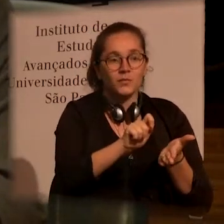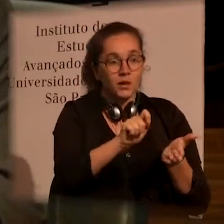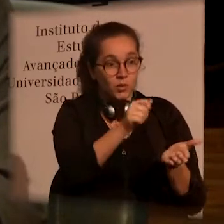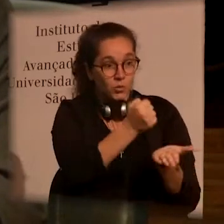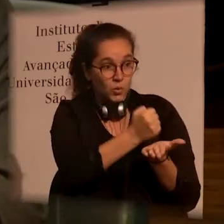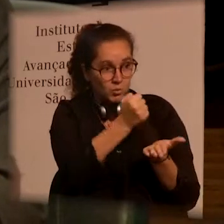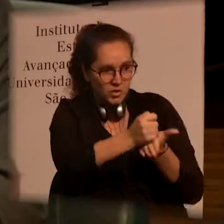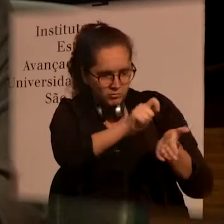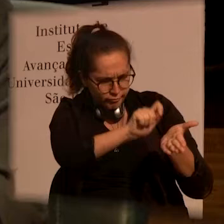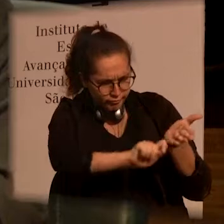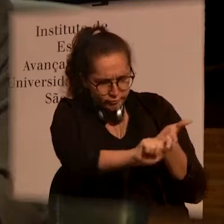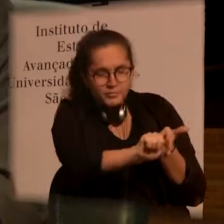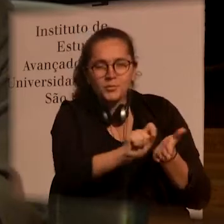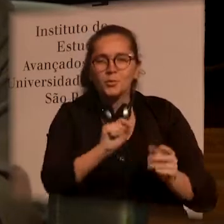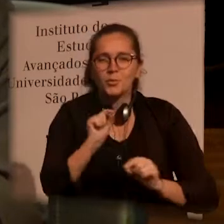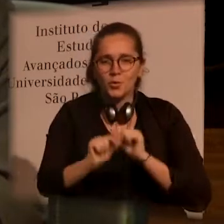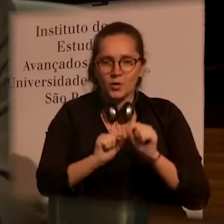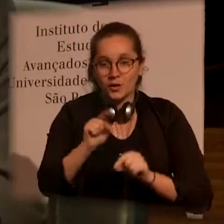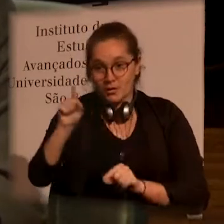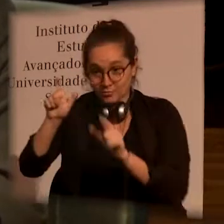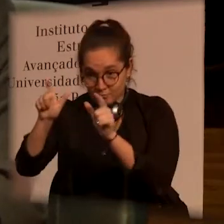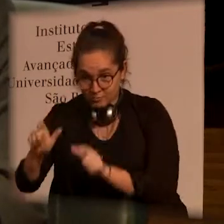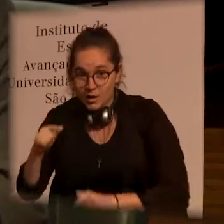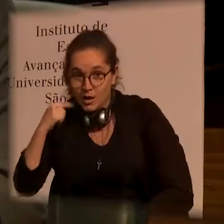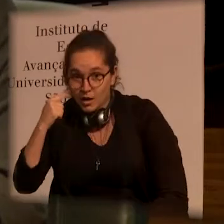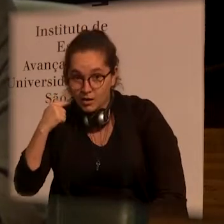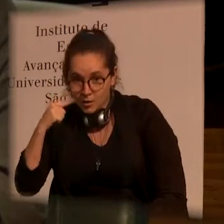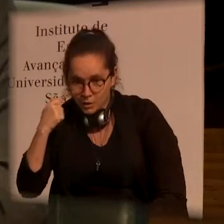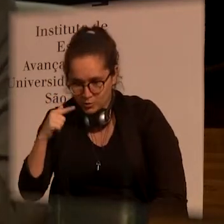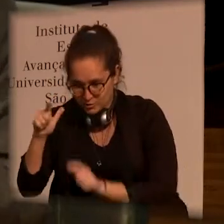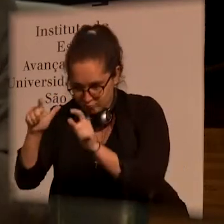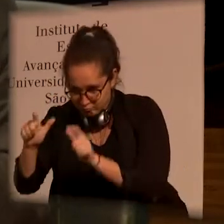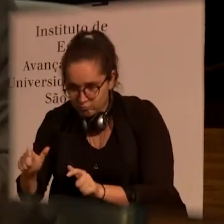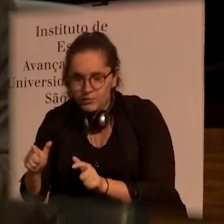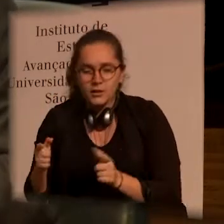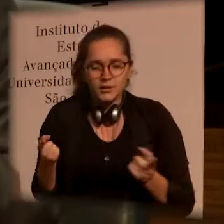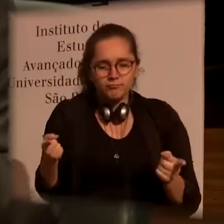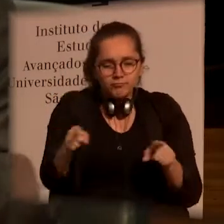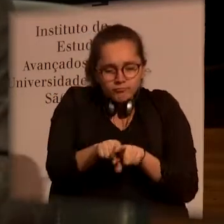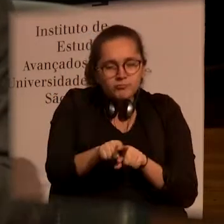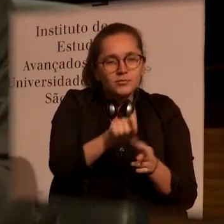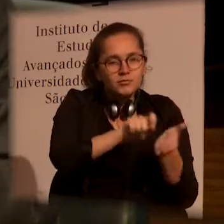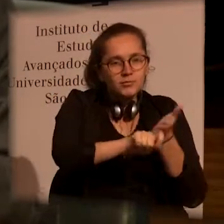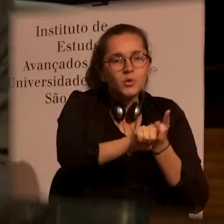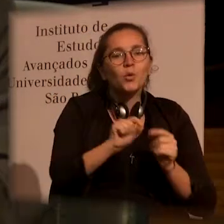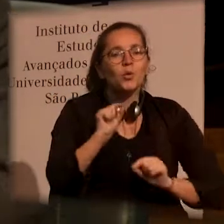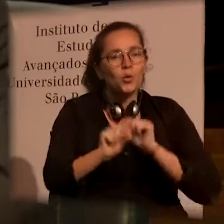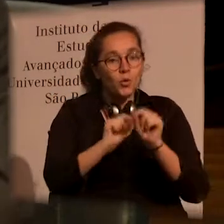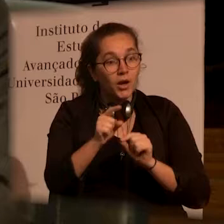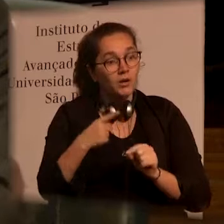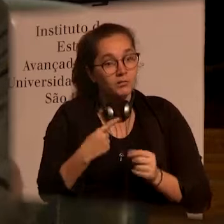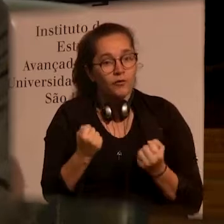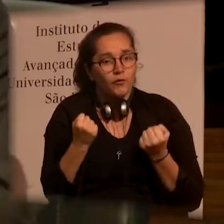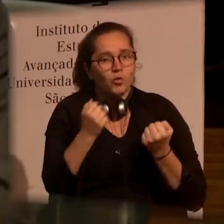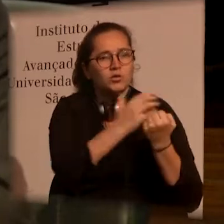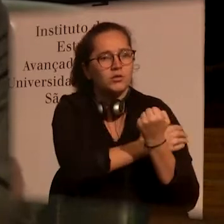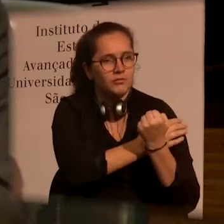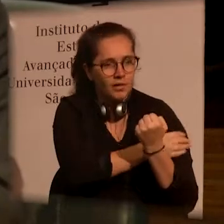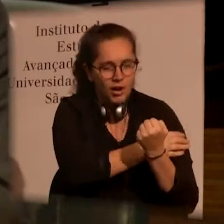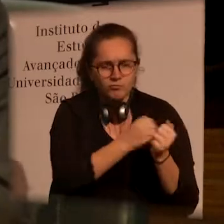signed a memorandum of understanding with the School of